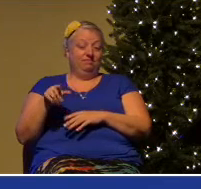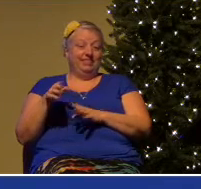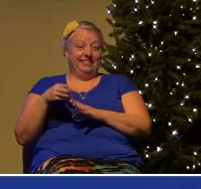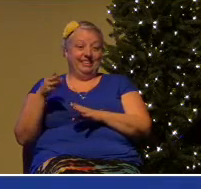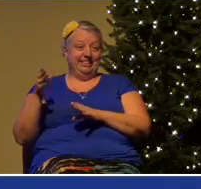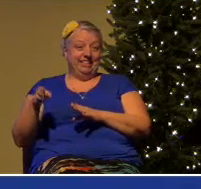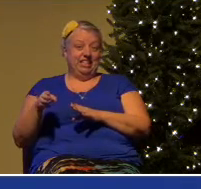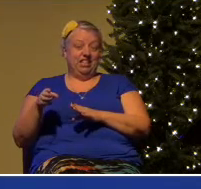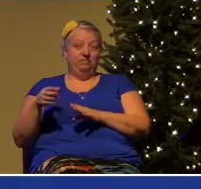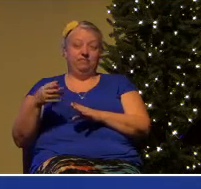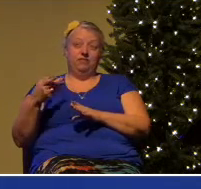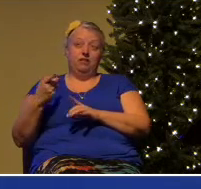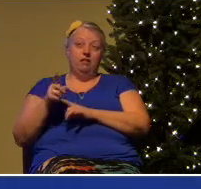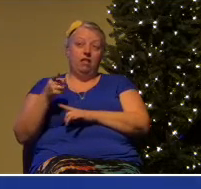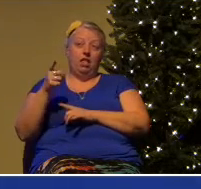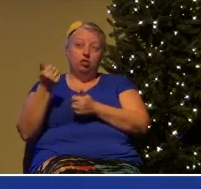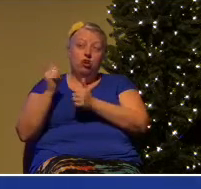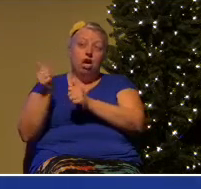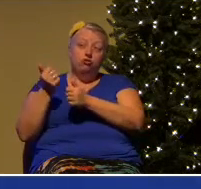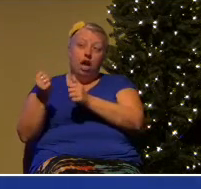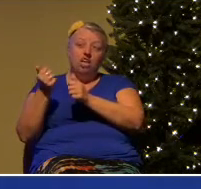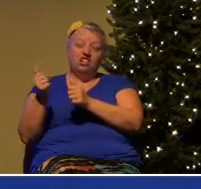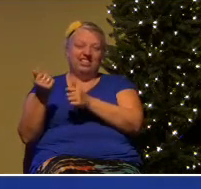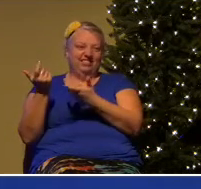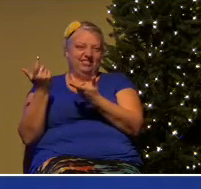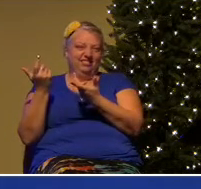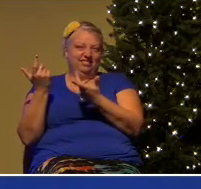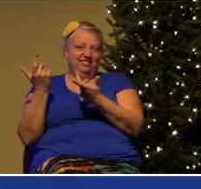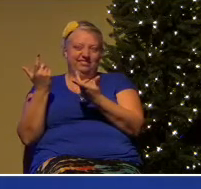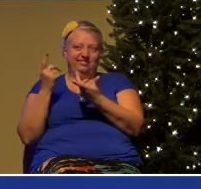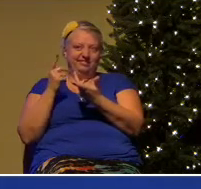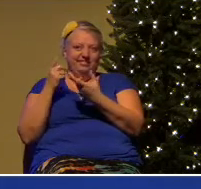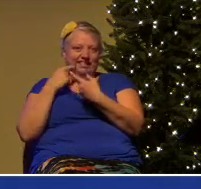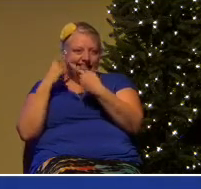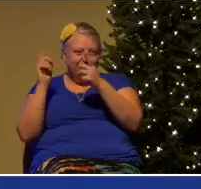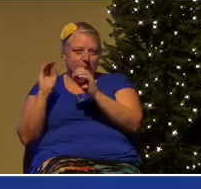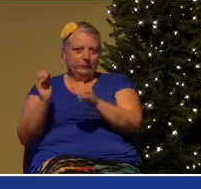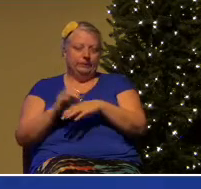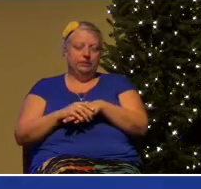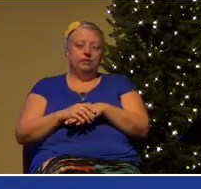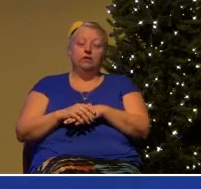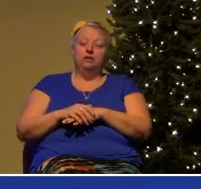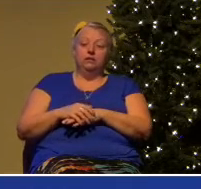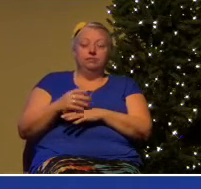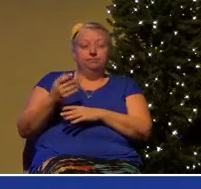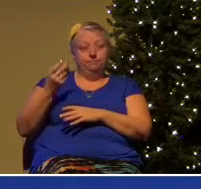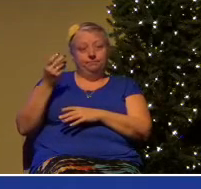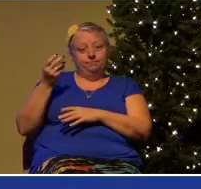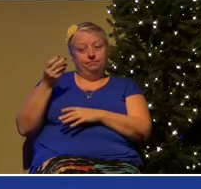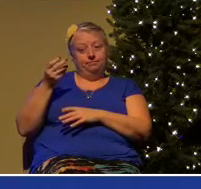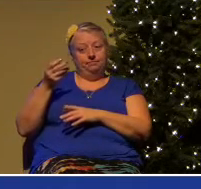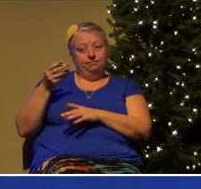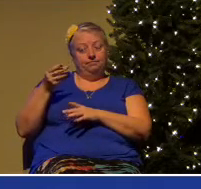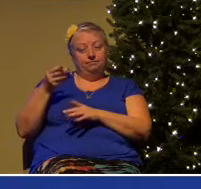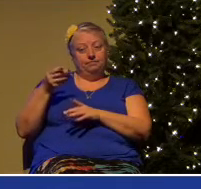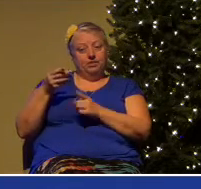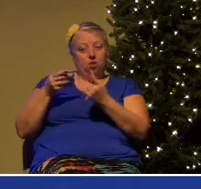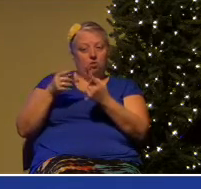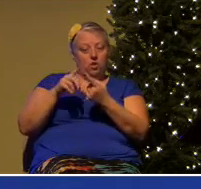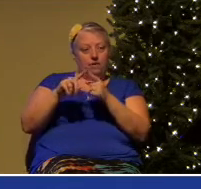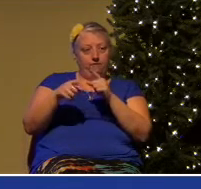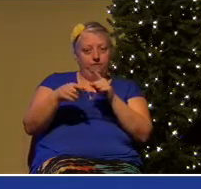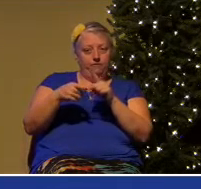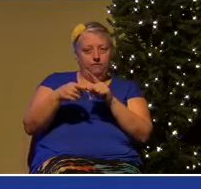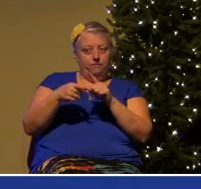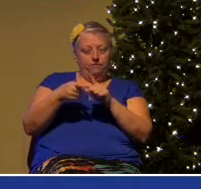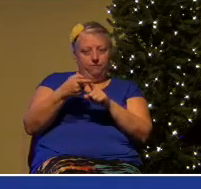cares about the little things in life and that he should be praying for the things that he couldn't solve so this guy rolled the clock forward he